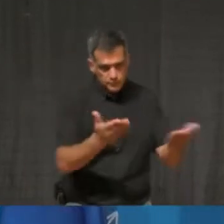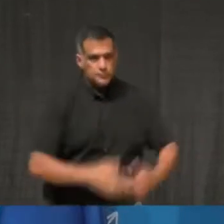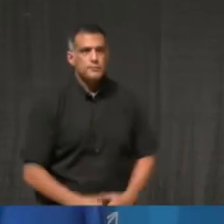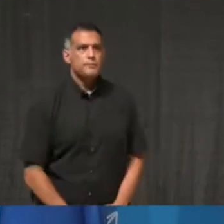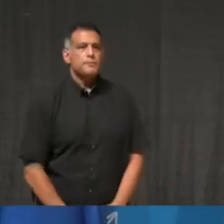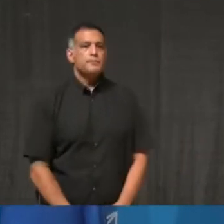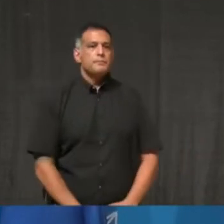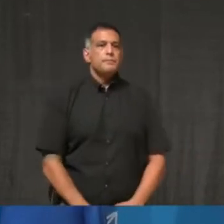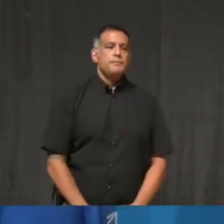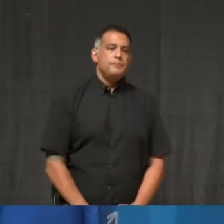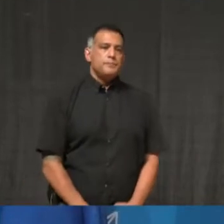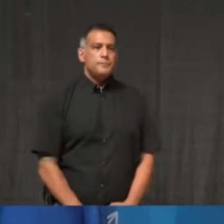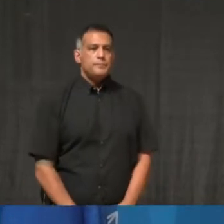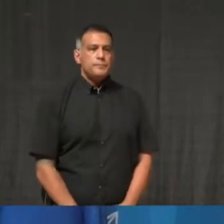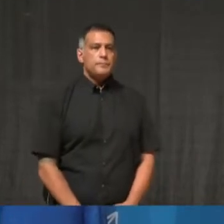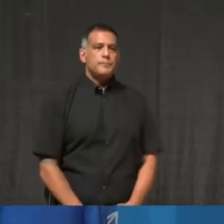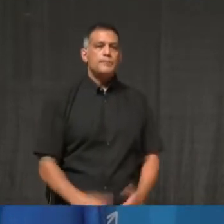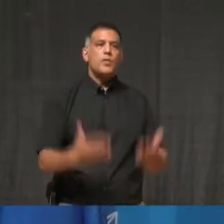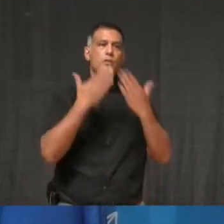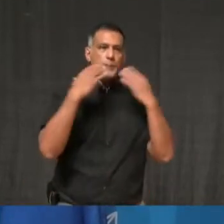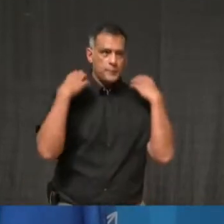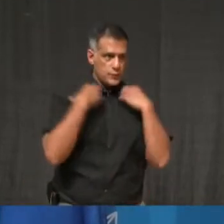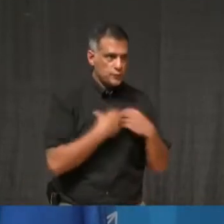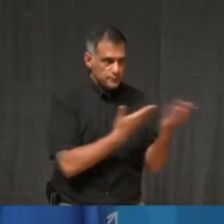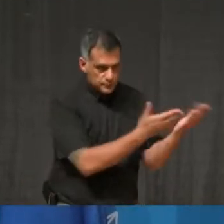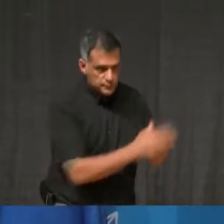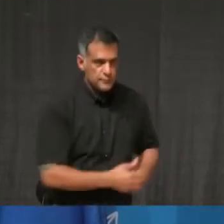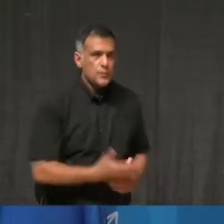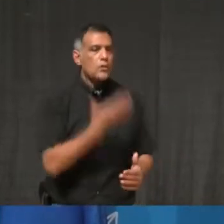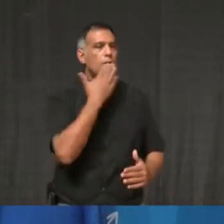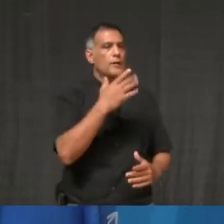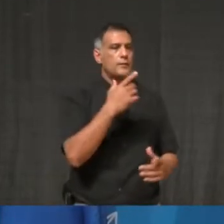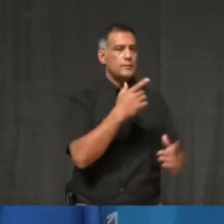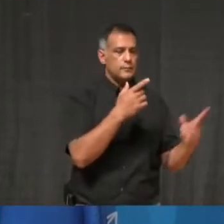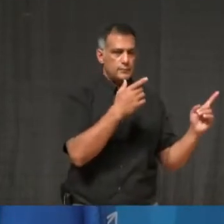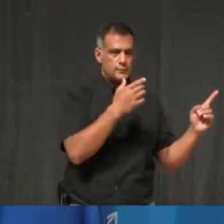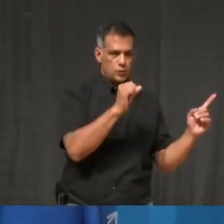Yes, thank you, Madam Mayor. Thank you, Ashley, for the question.